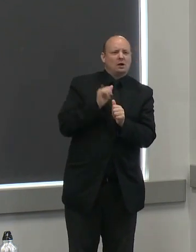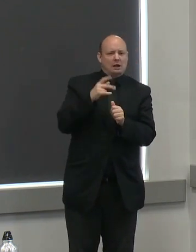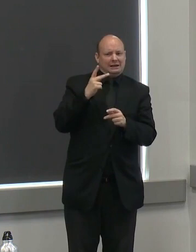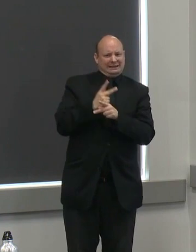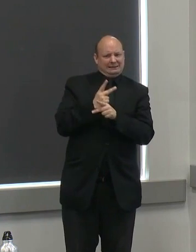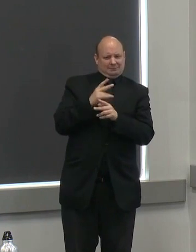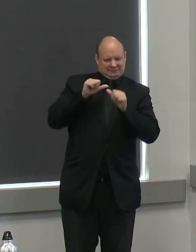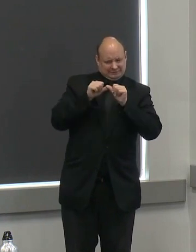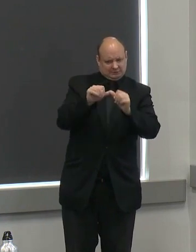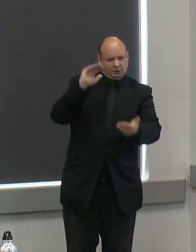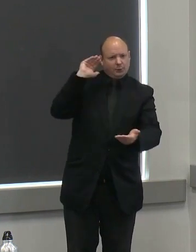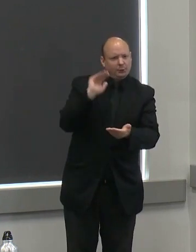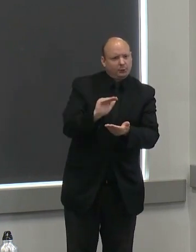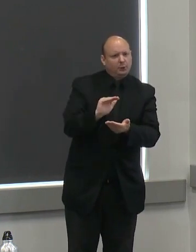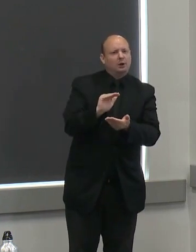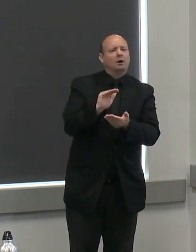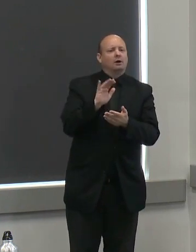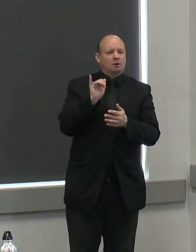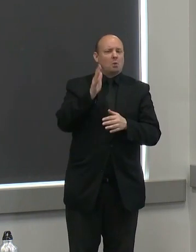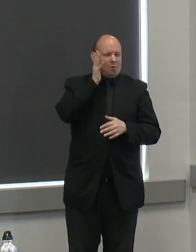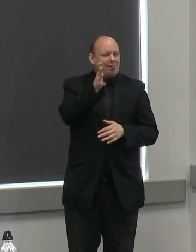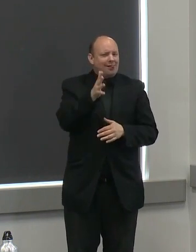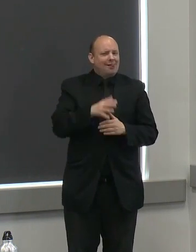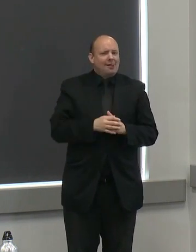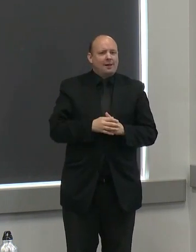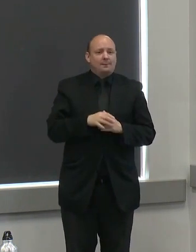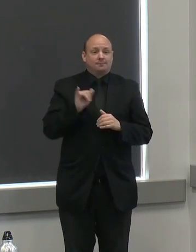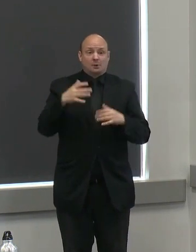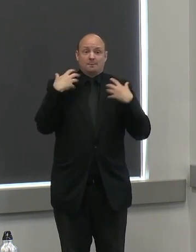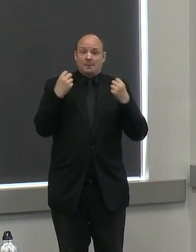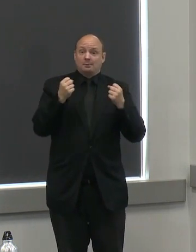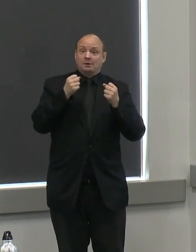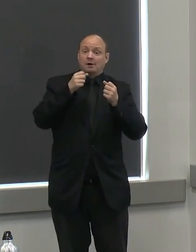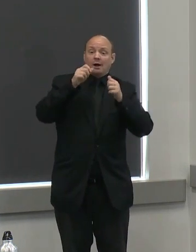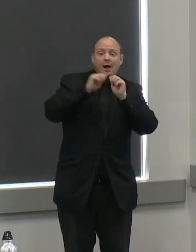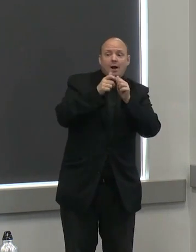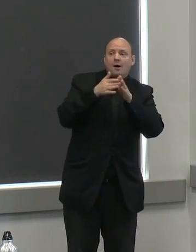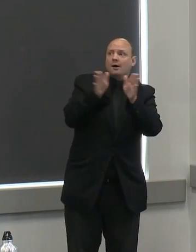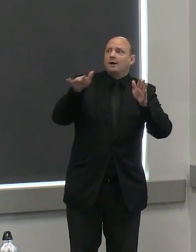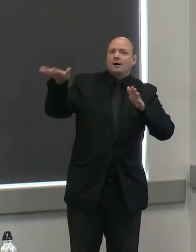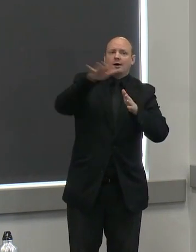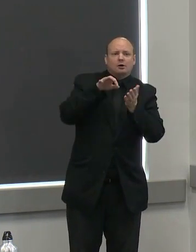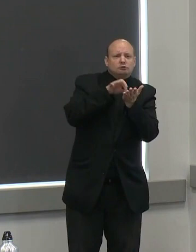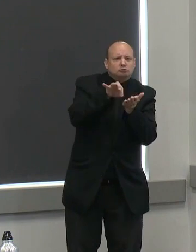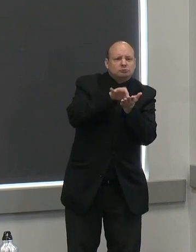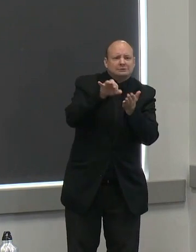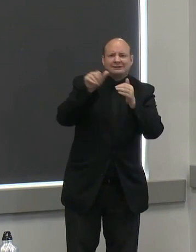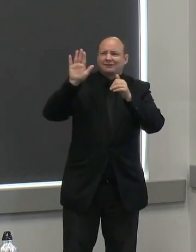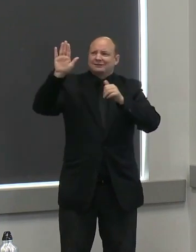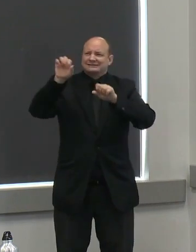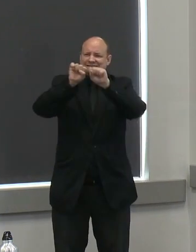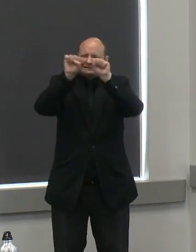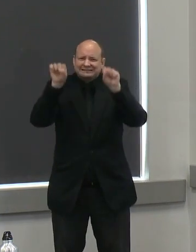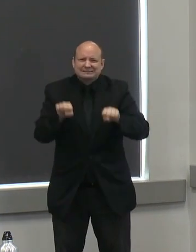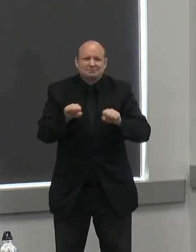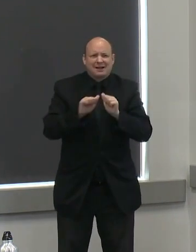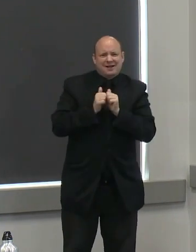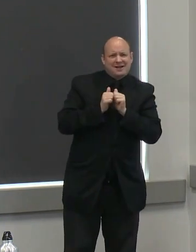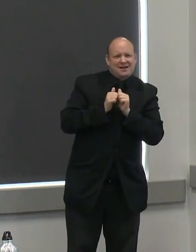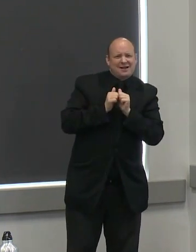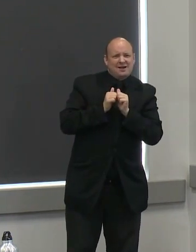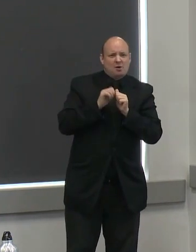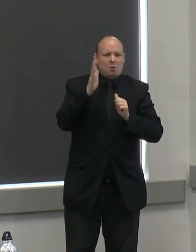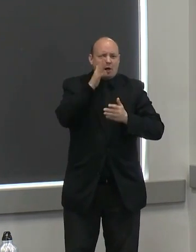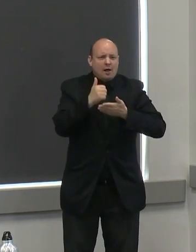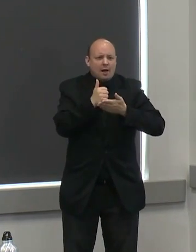of disease in our community and our public health tracking and surveillance system is going to help um additionally to keep that spread